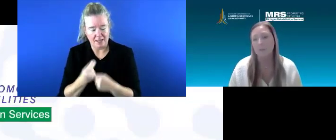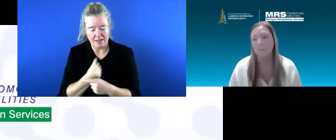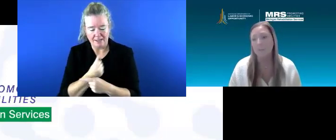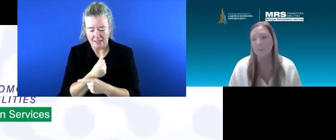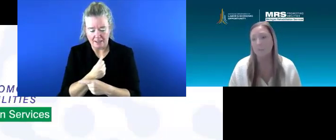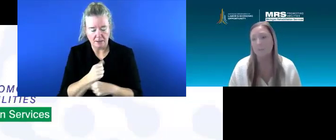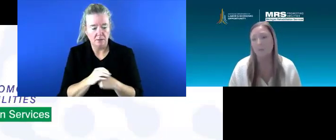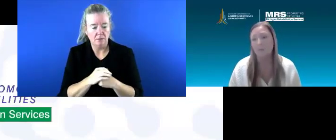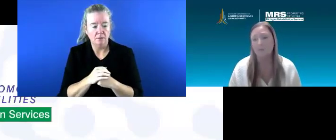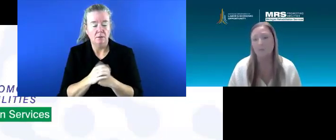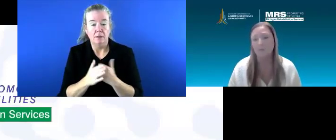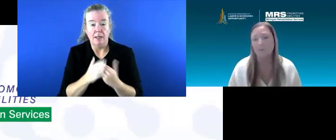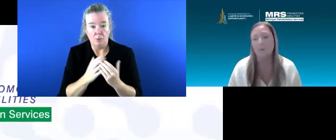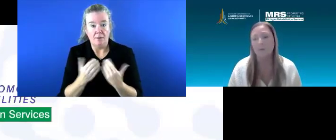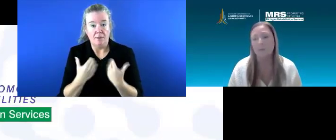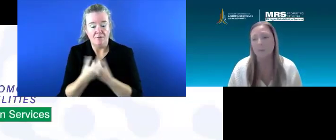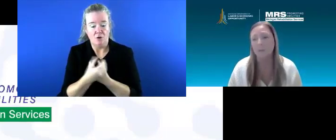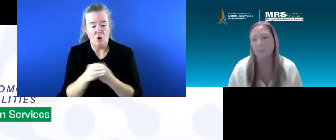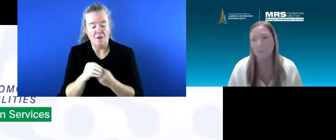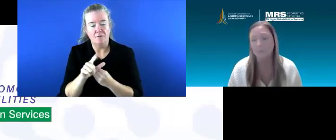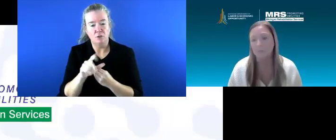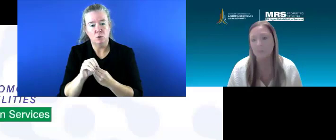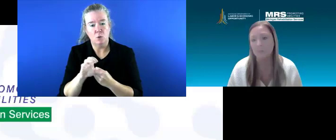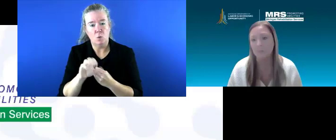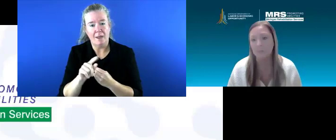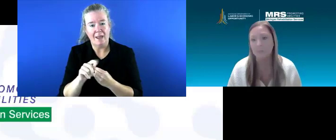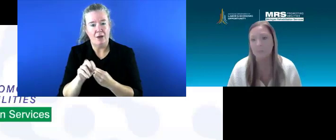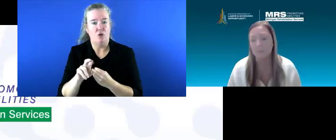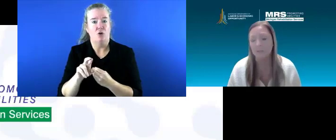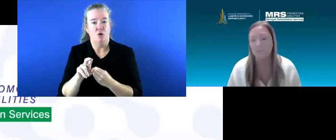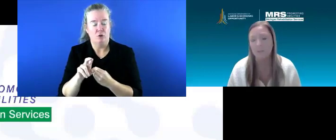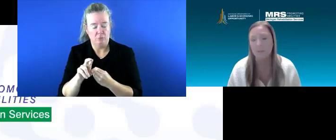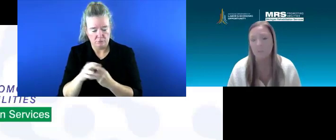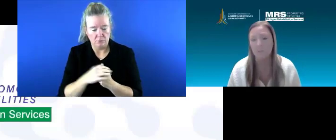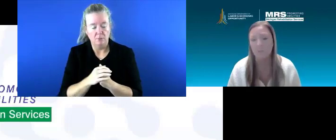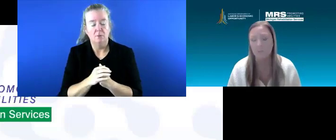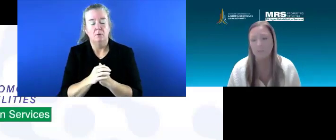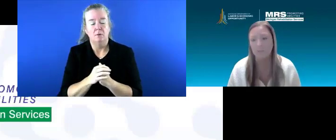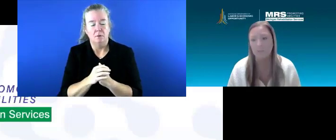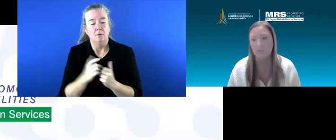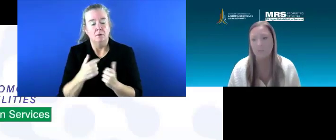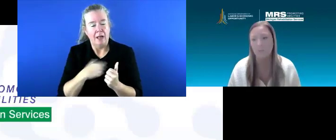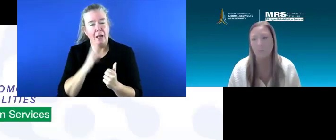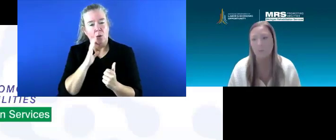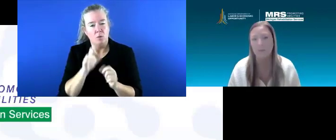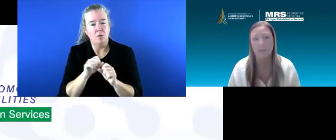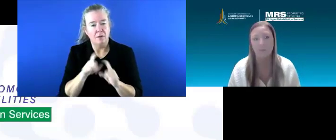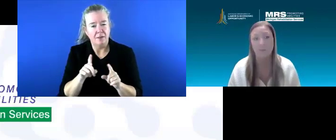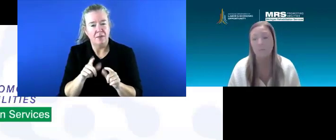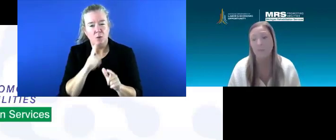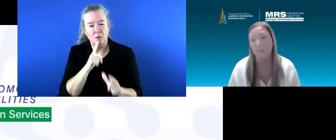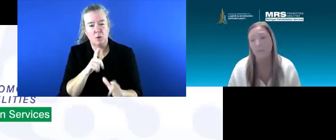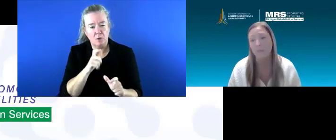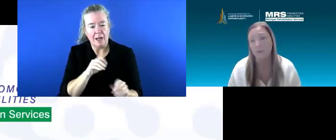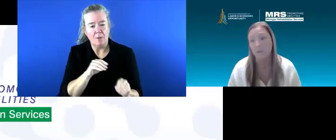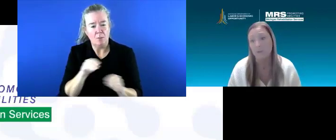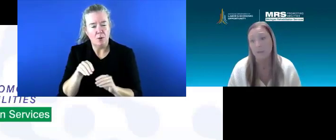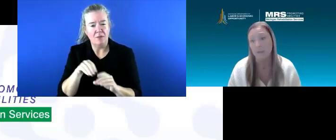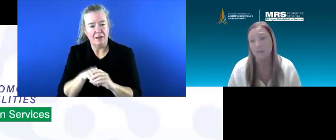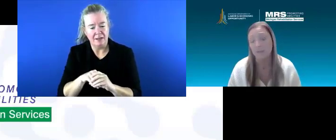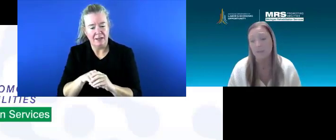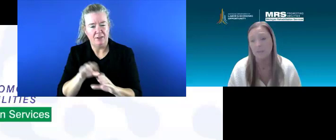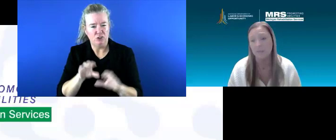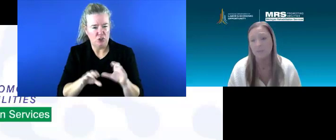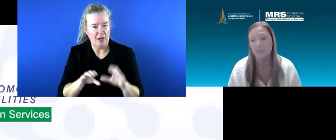um, and there's an office locator. So what I will do is, um, I will get that real quick and I will put that in our